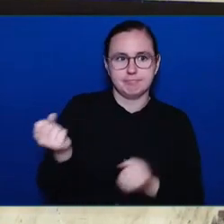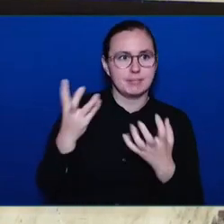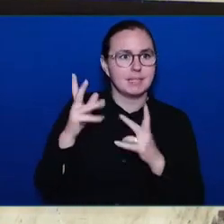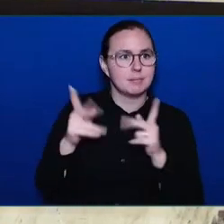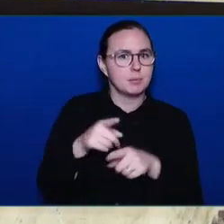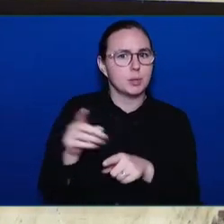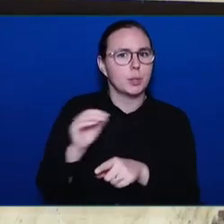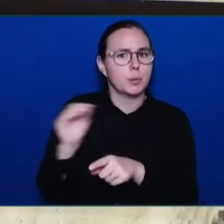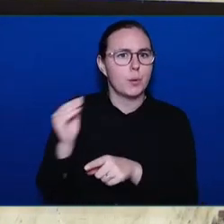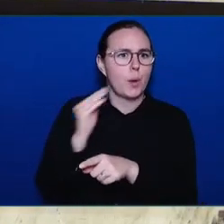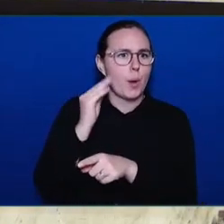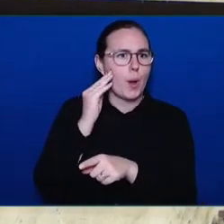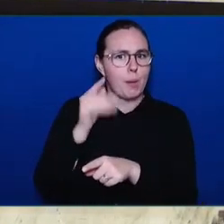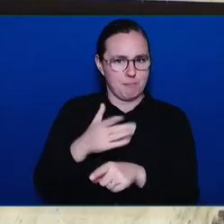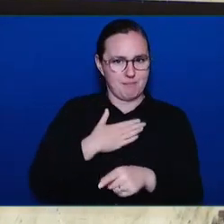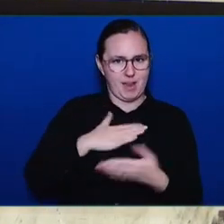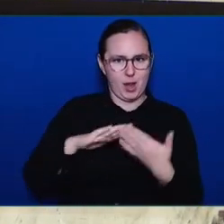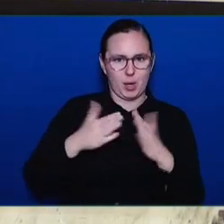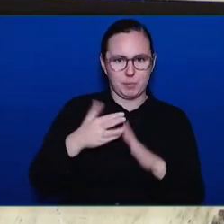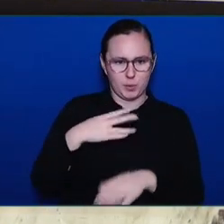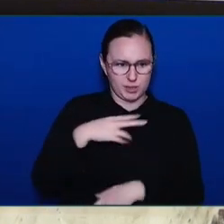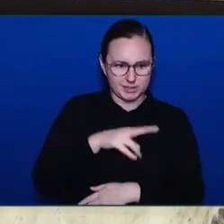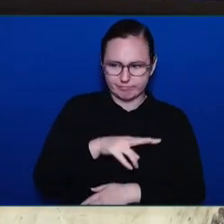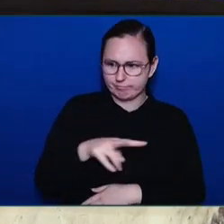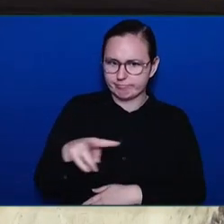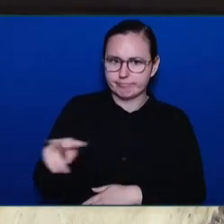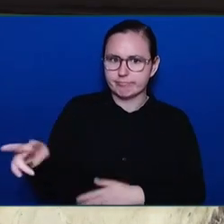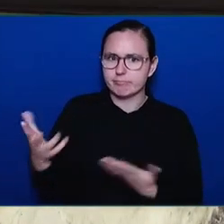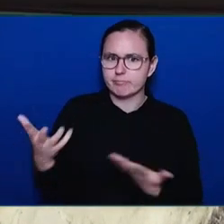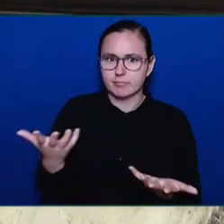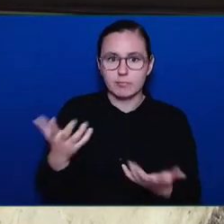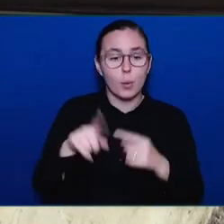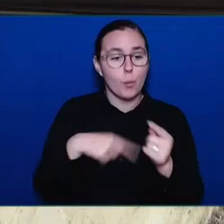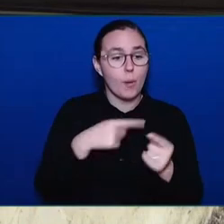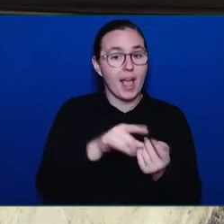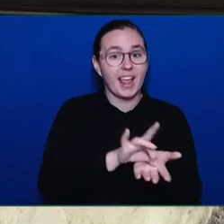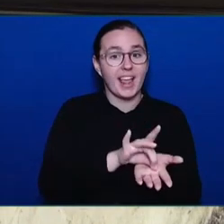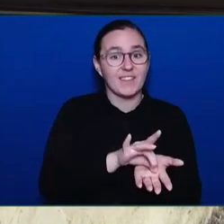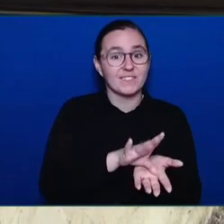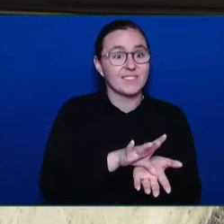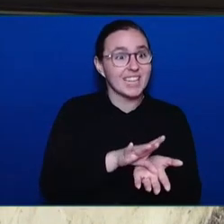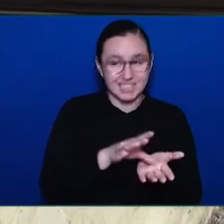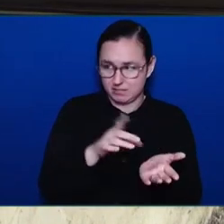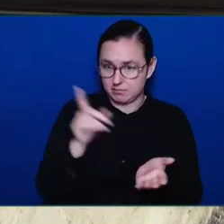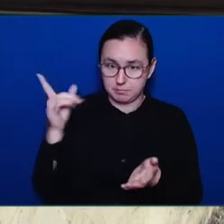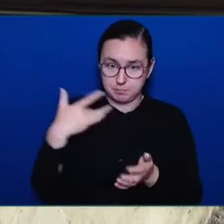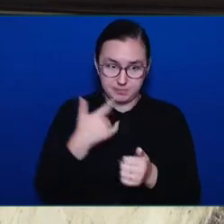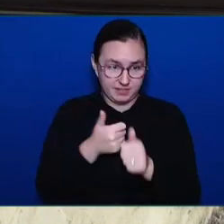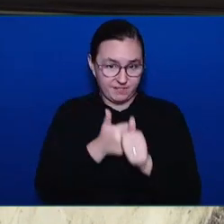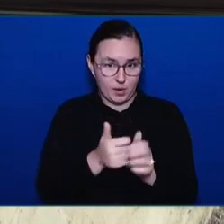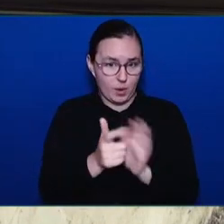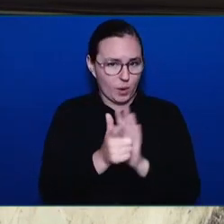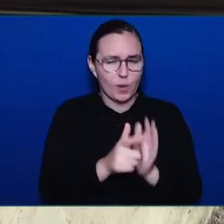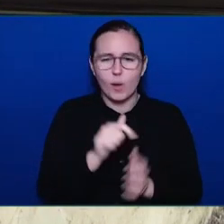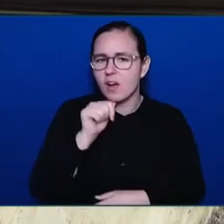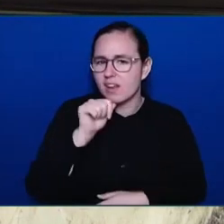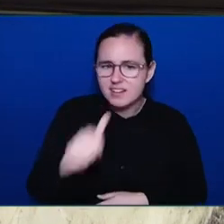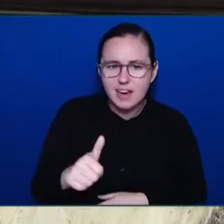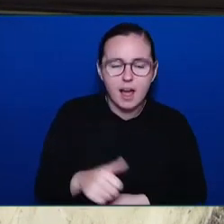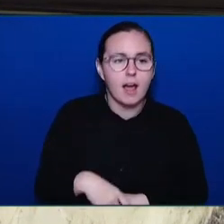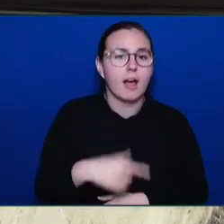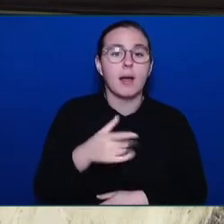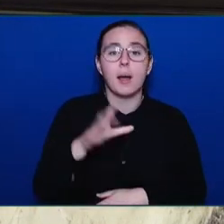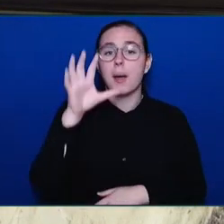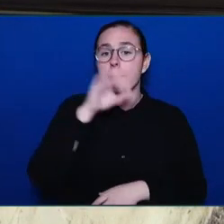evictions, due to poverty, due to missed cheques, due to missed payments. And, Honourable Speaker,